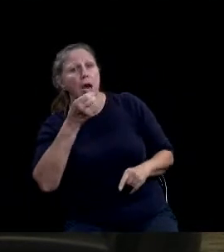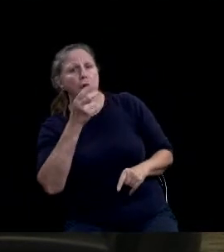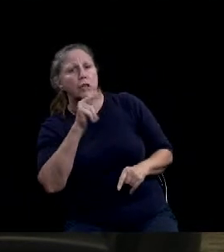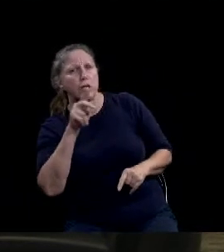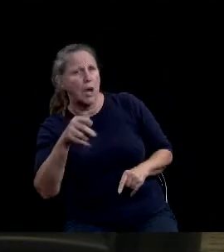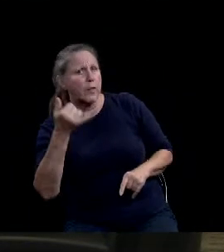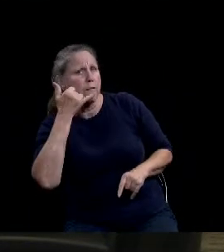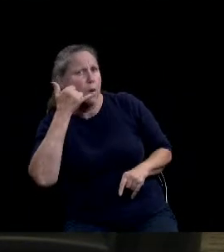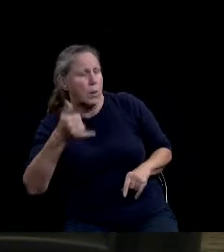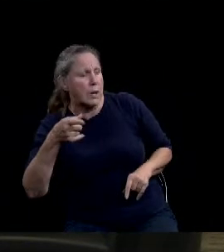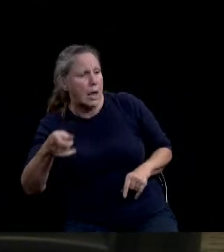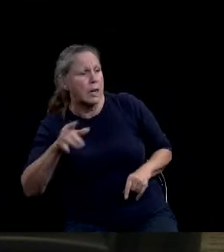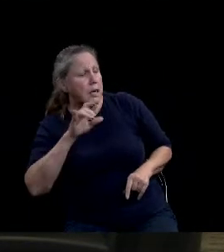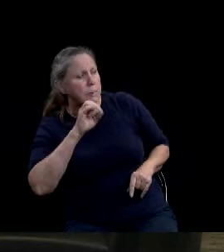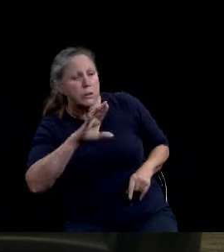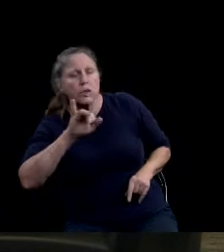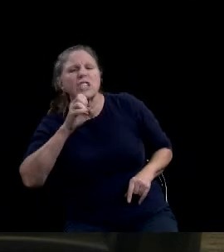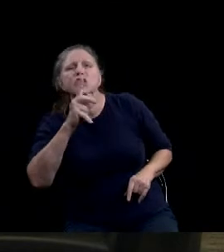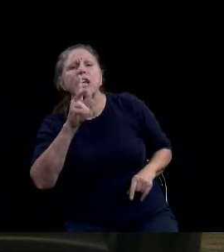Yes, ma'am.